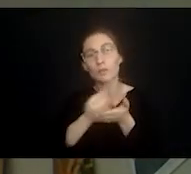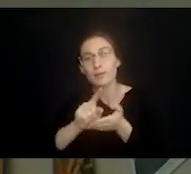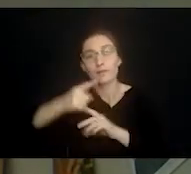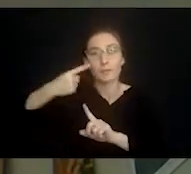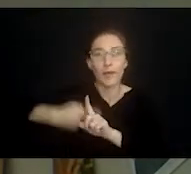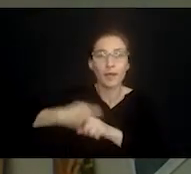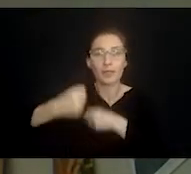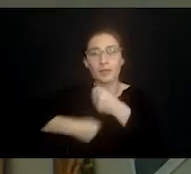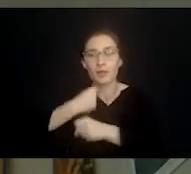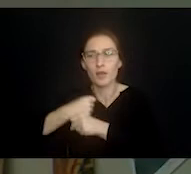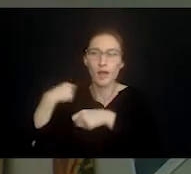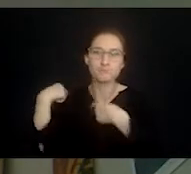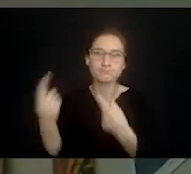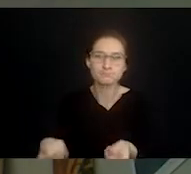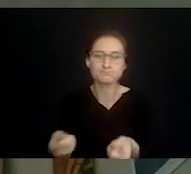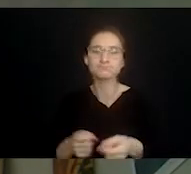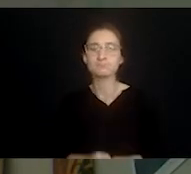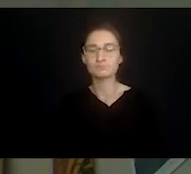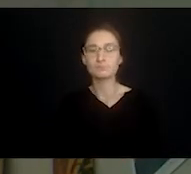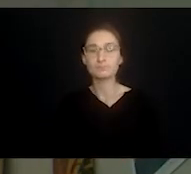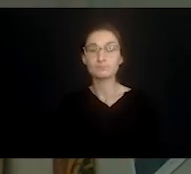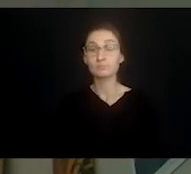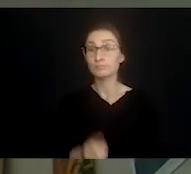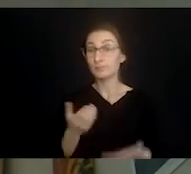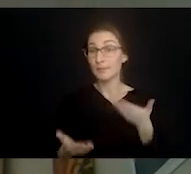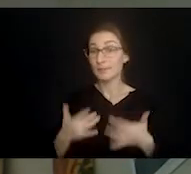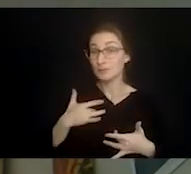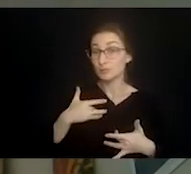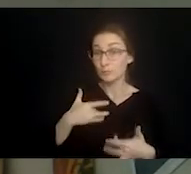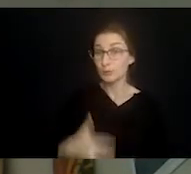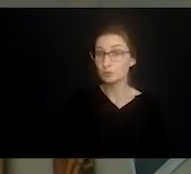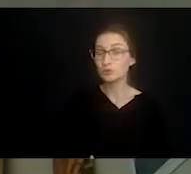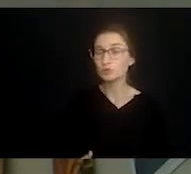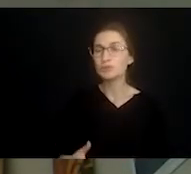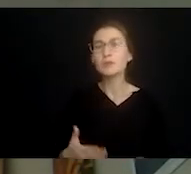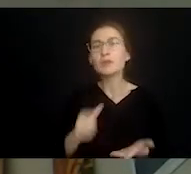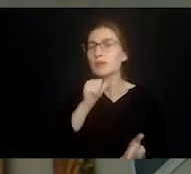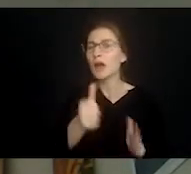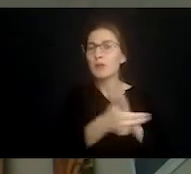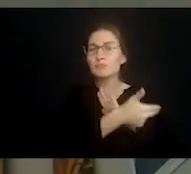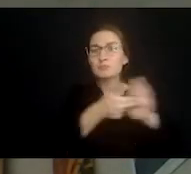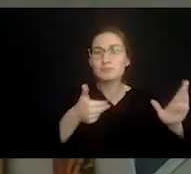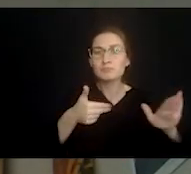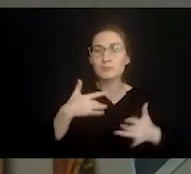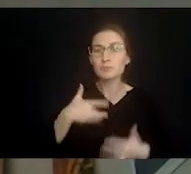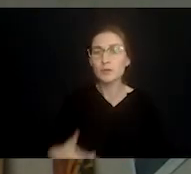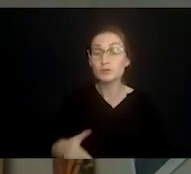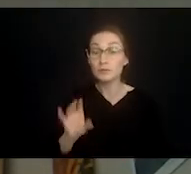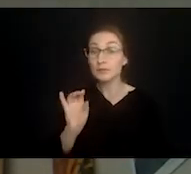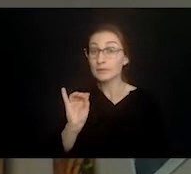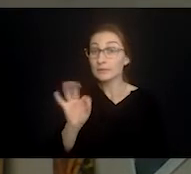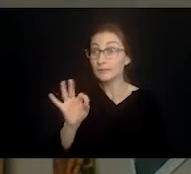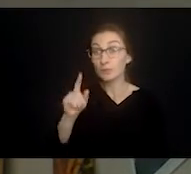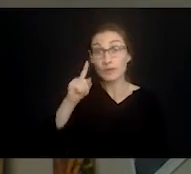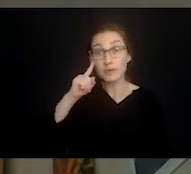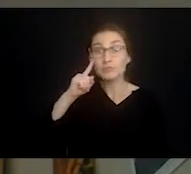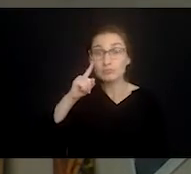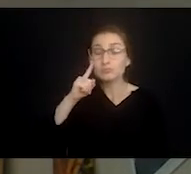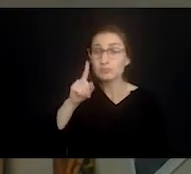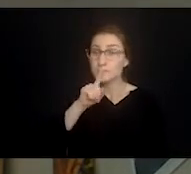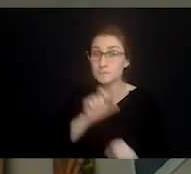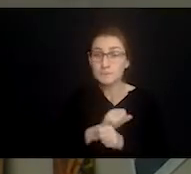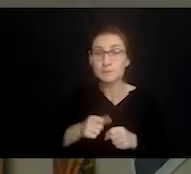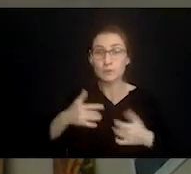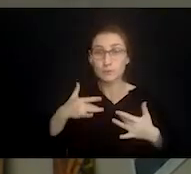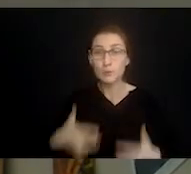can't do it anymore. Maybe depression. Not necessarily clinical depression, though if you think you're experiencing that, please